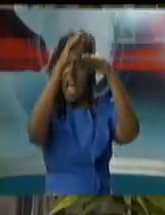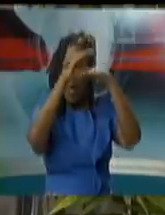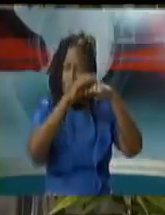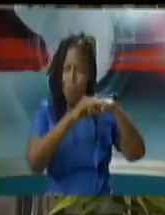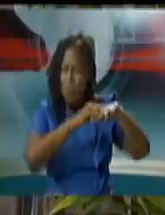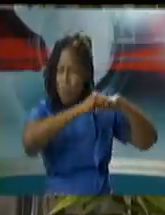trinidad and tobago